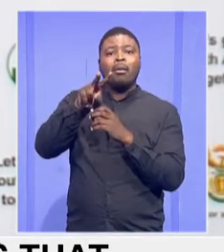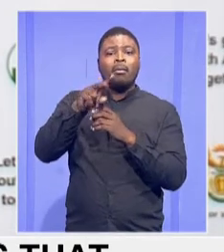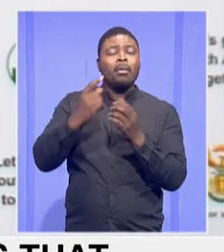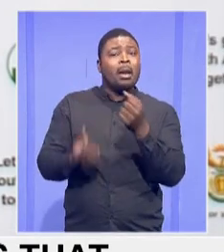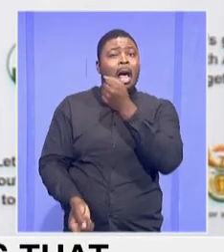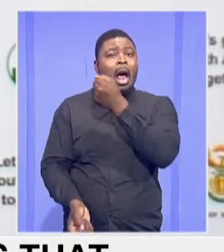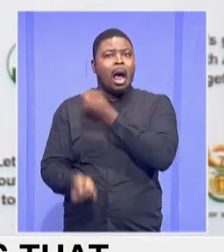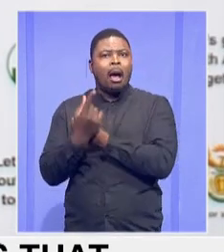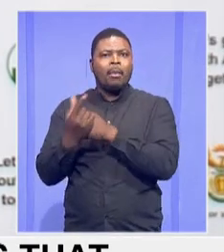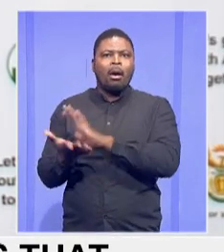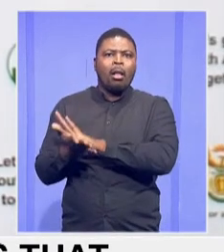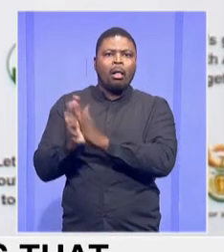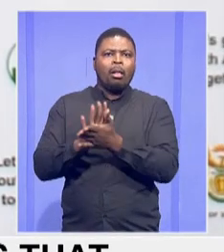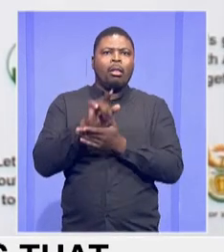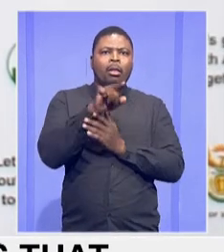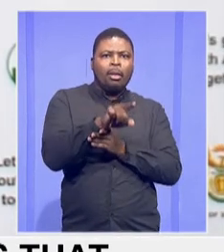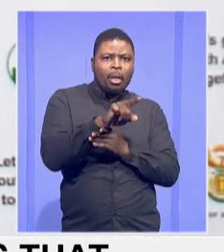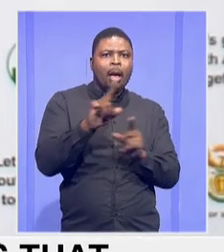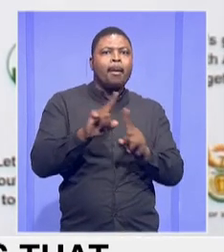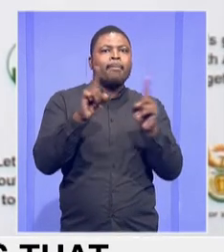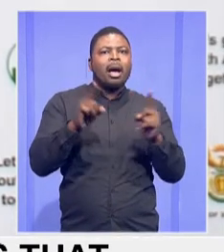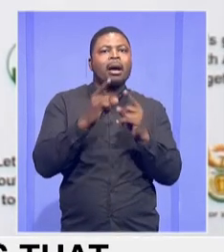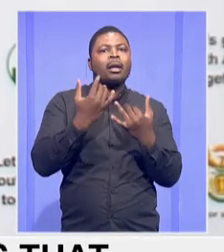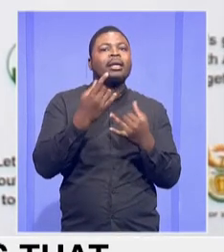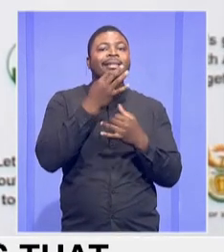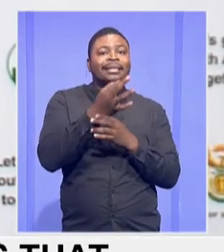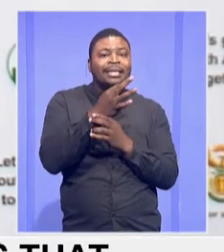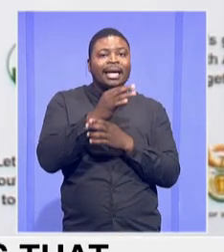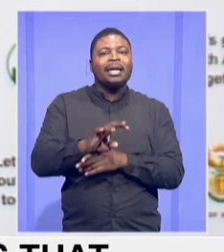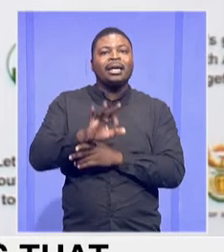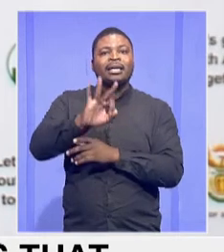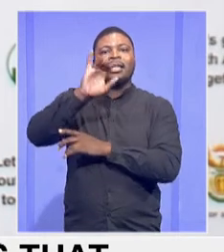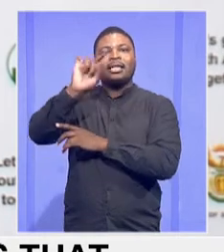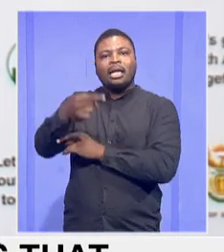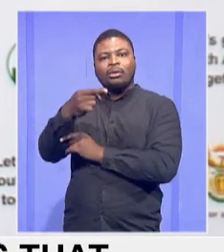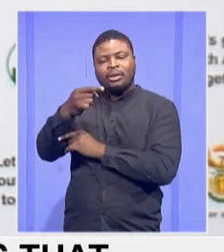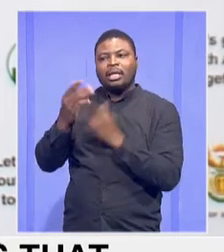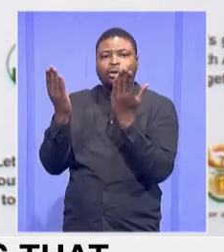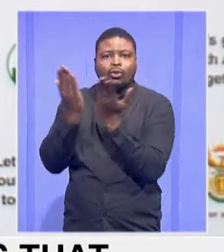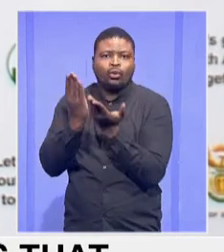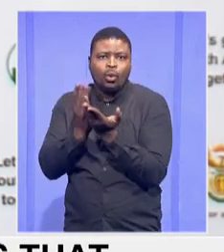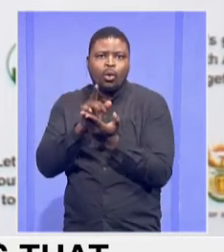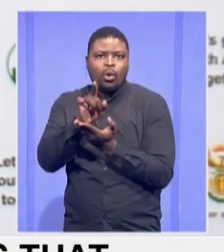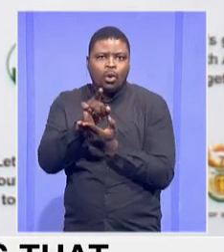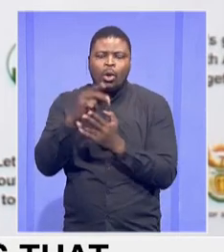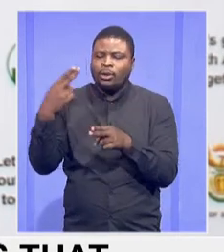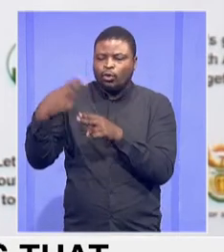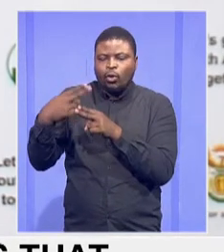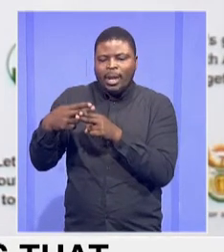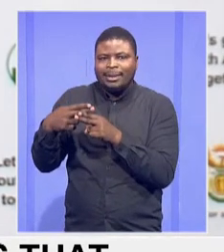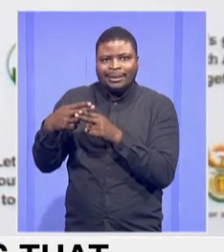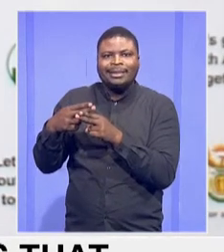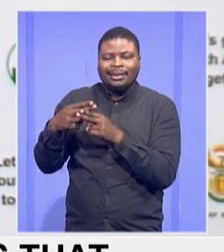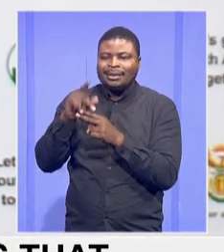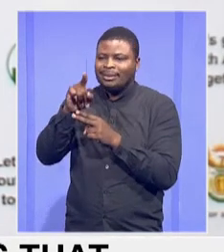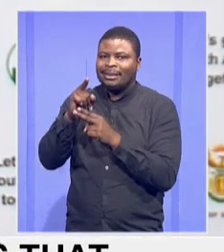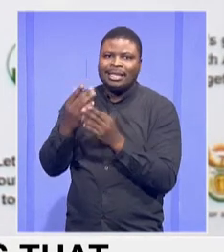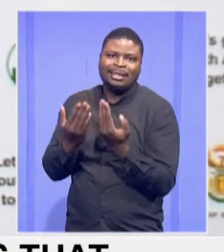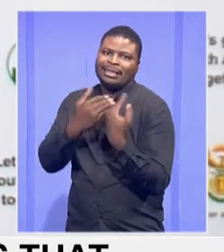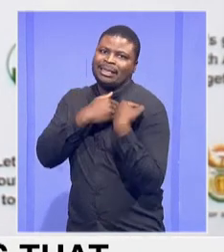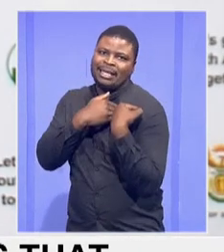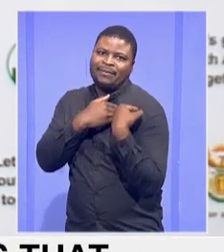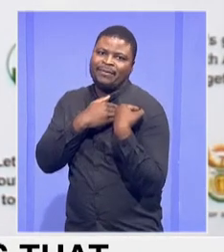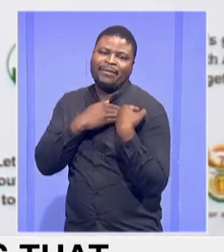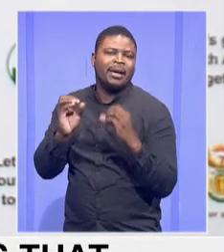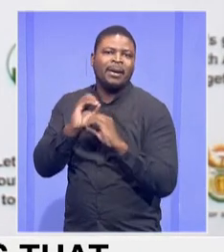still referred to 3,000 schools that do not have safe and appropriate sanitation. Here are the figures. That